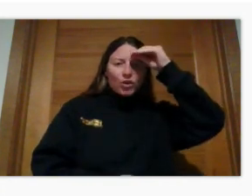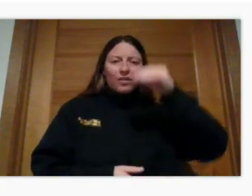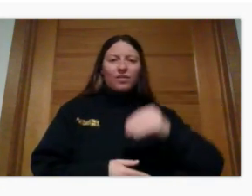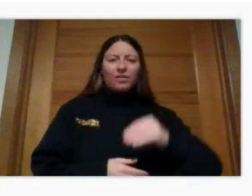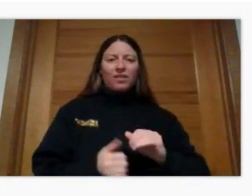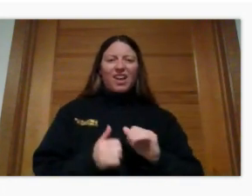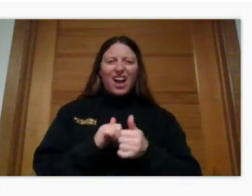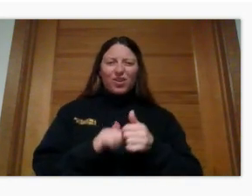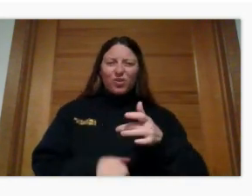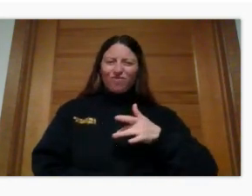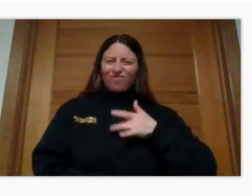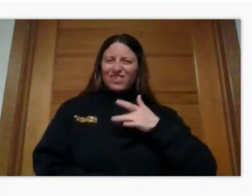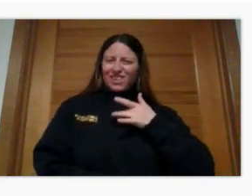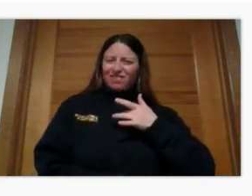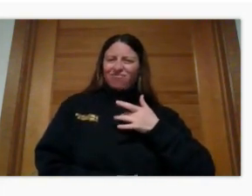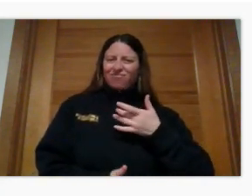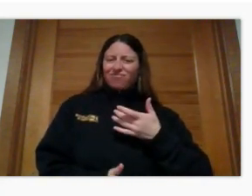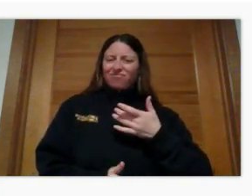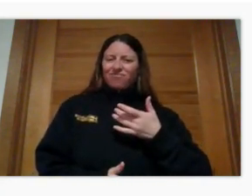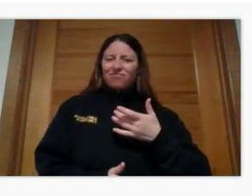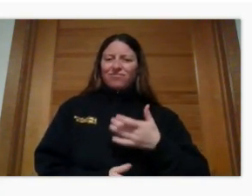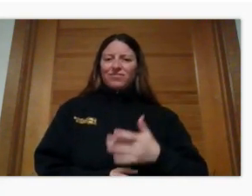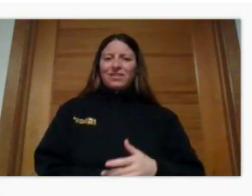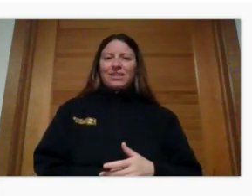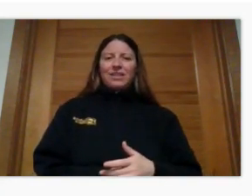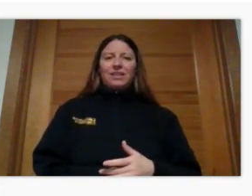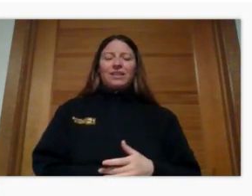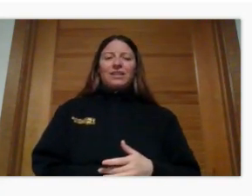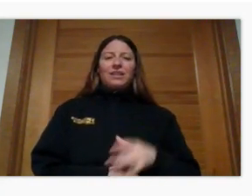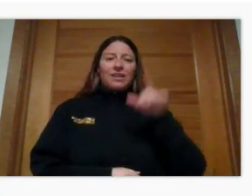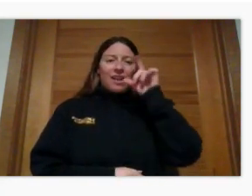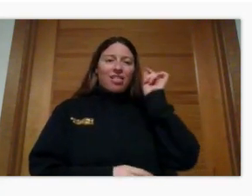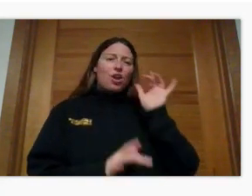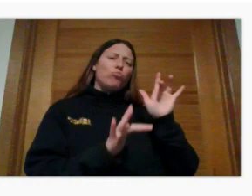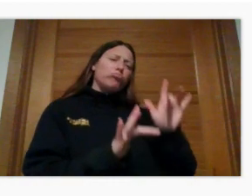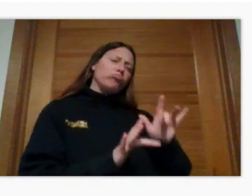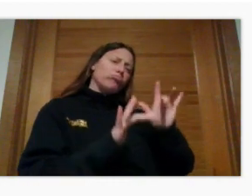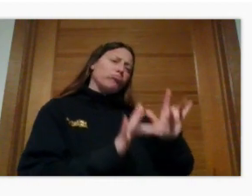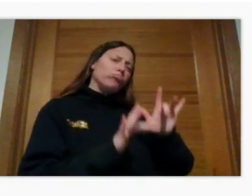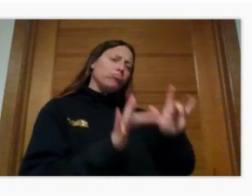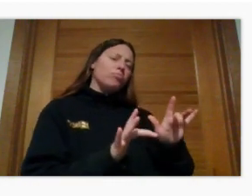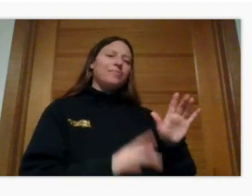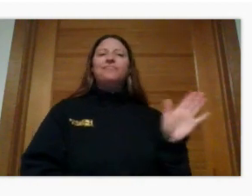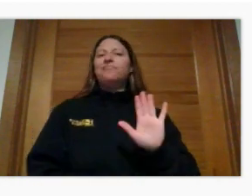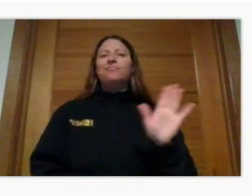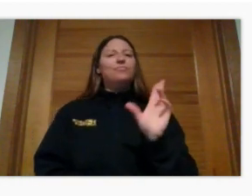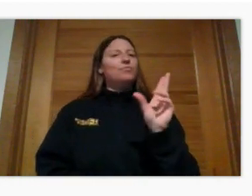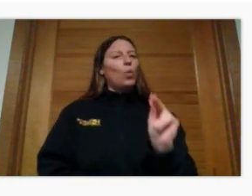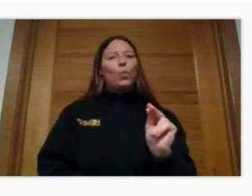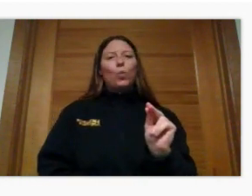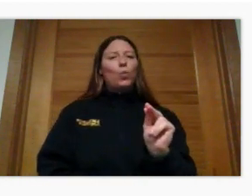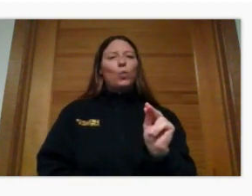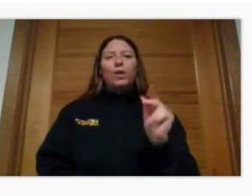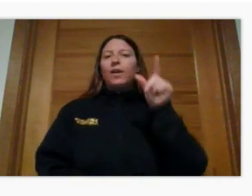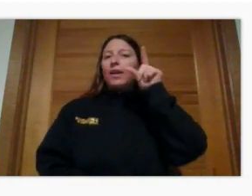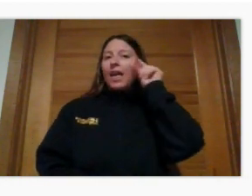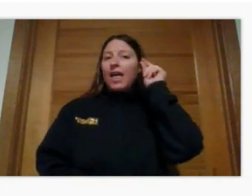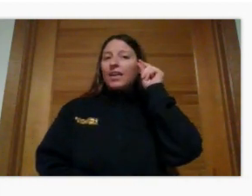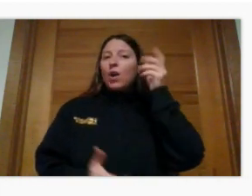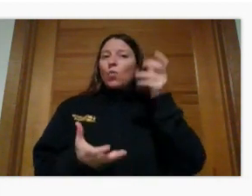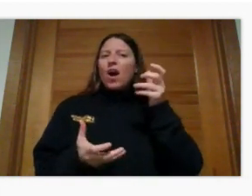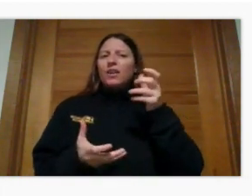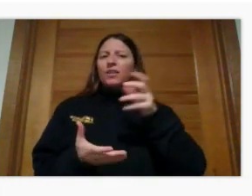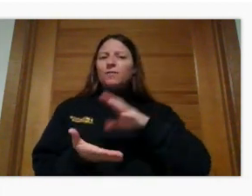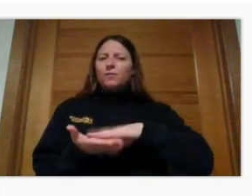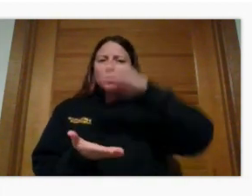How does that make you feel? Instead of feeling sorry for Cogswell, Gallaudet took it upon himself to find a way to